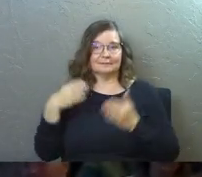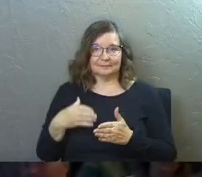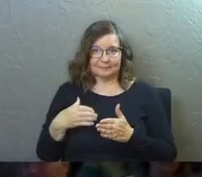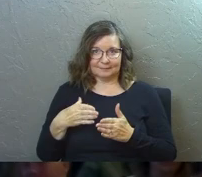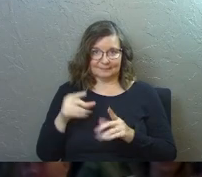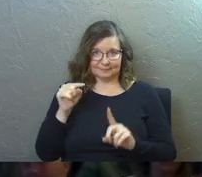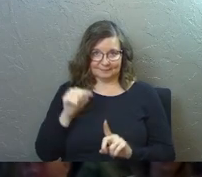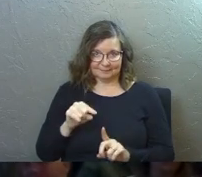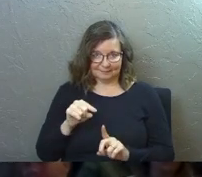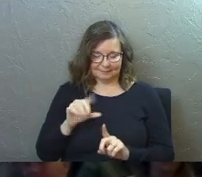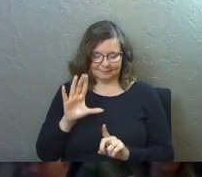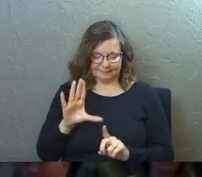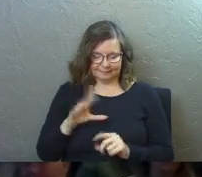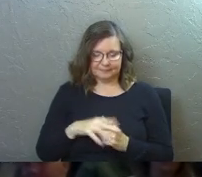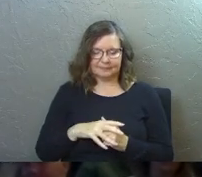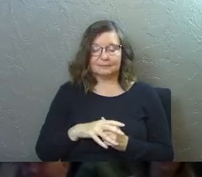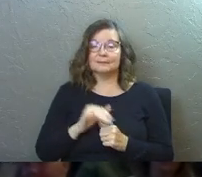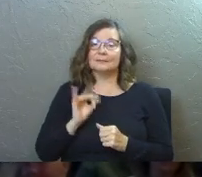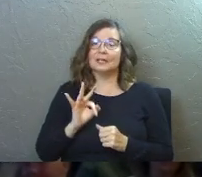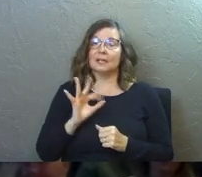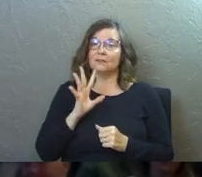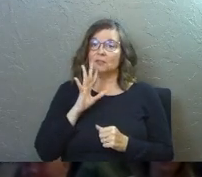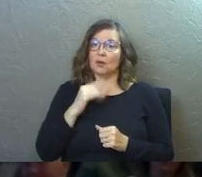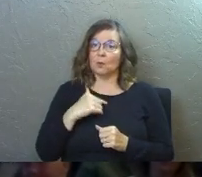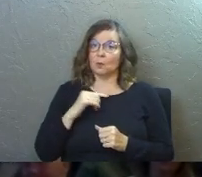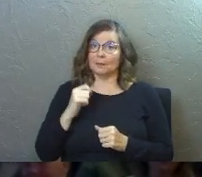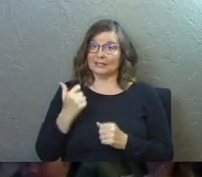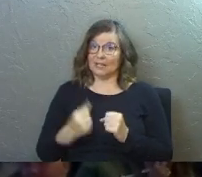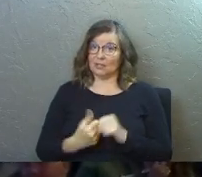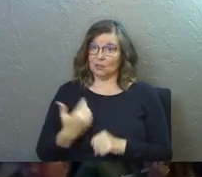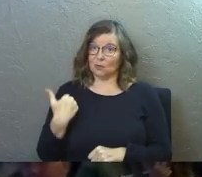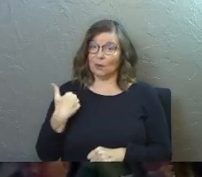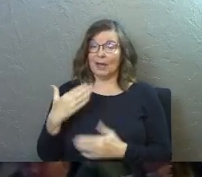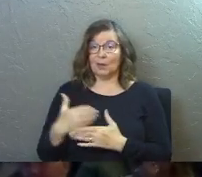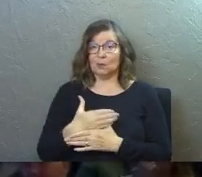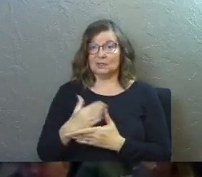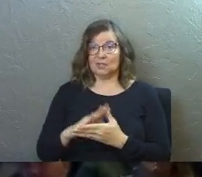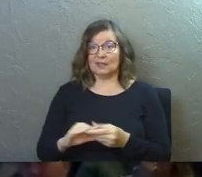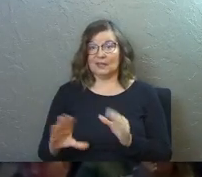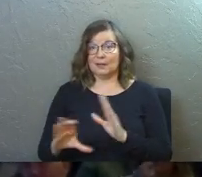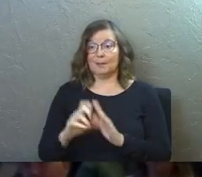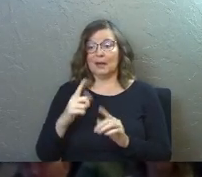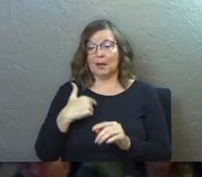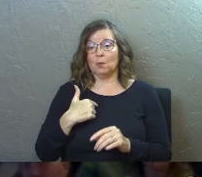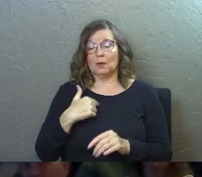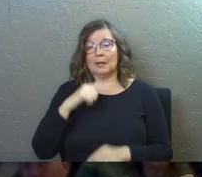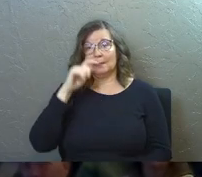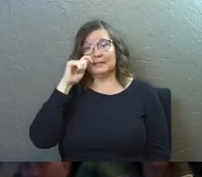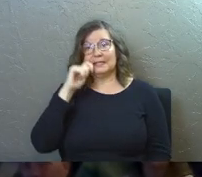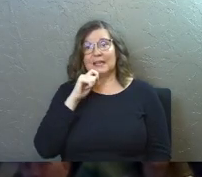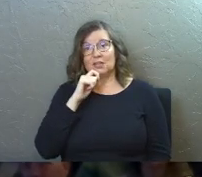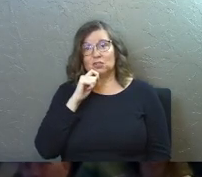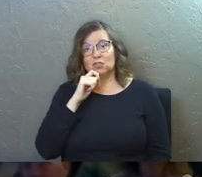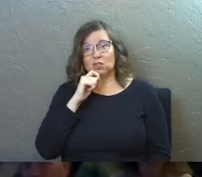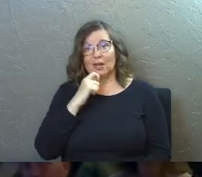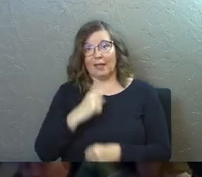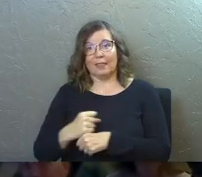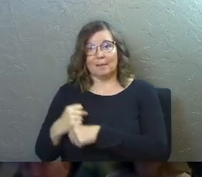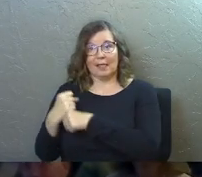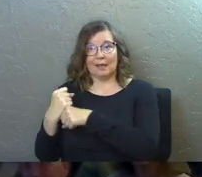But here's the thing. If you had talked to me 10 years ago, I would have shared that illustration, but I would have been a teenager at the plate